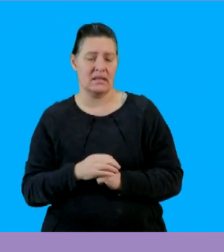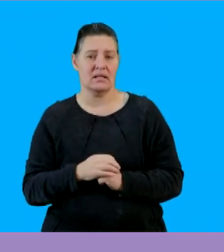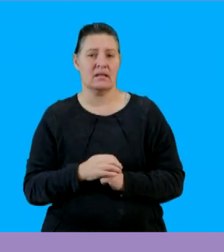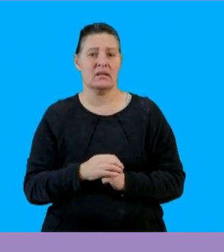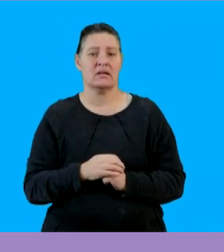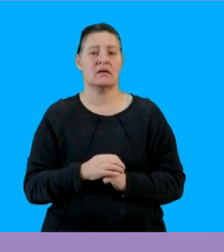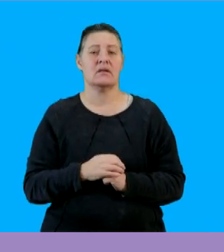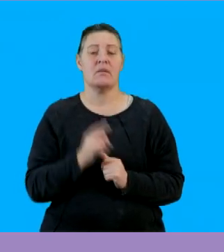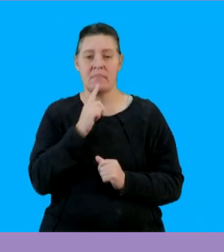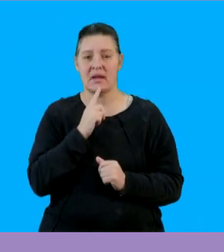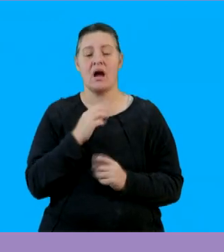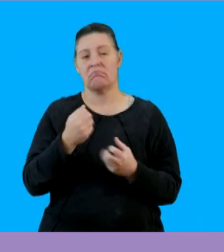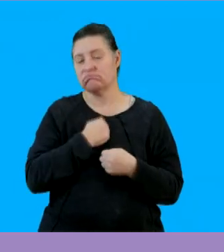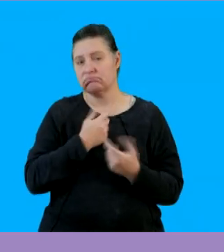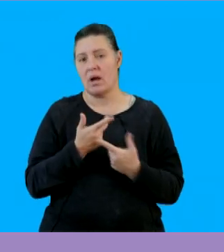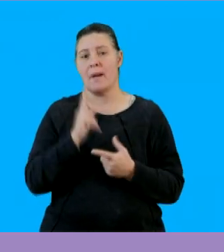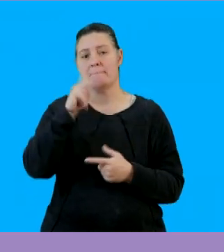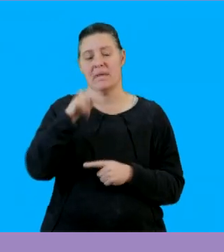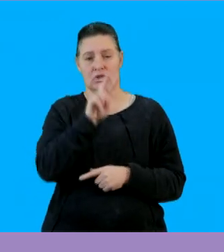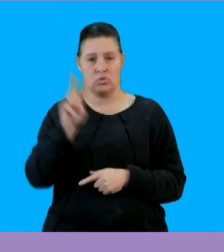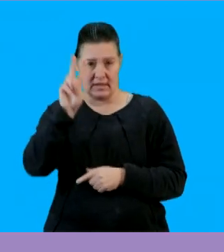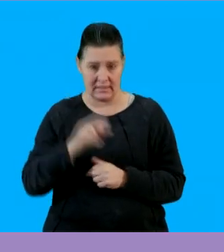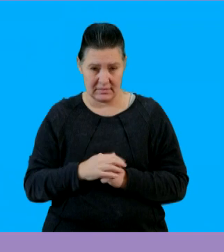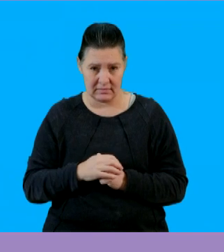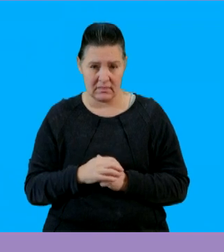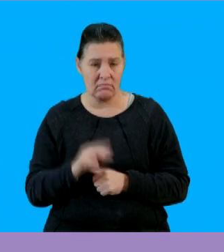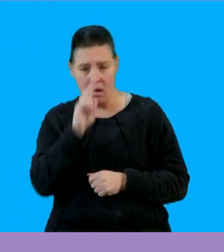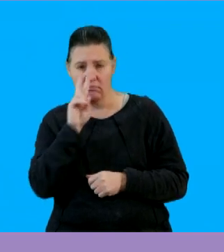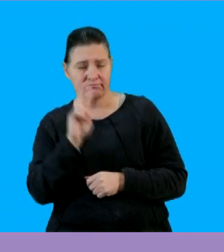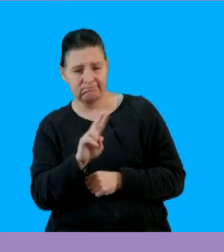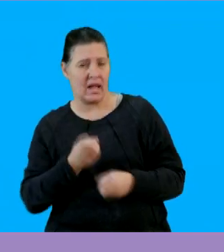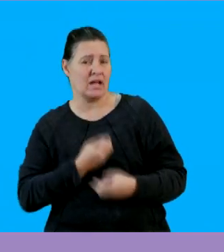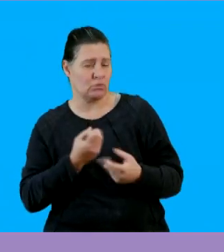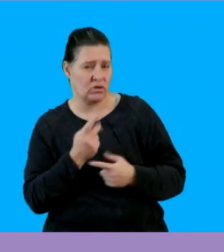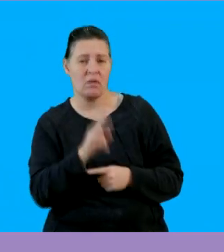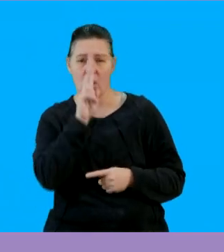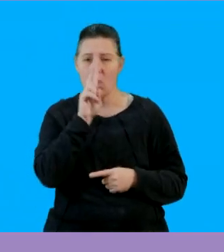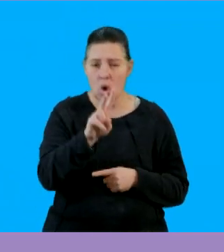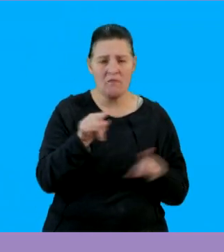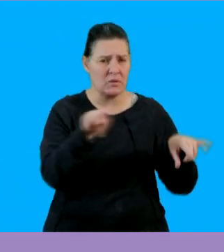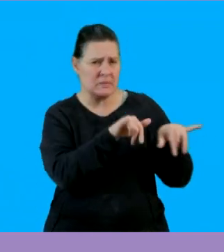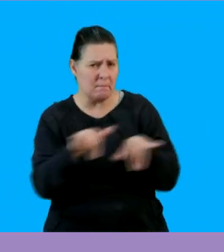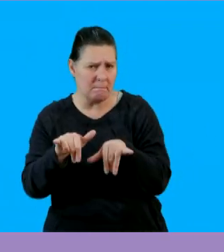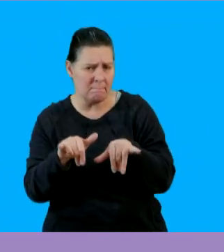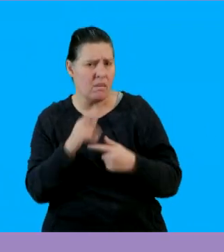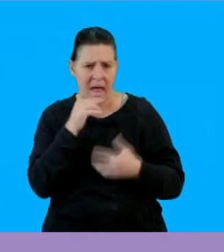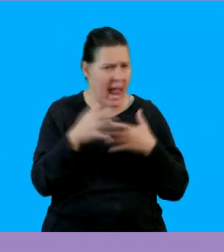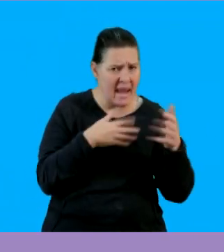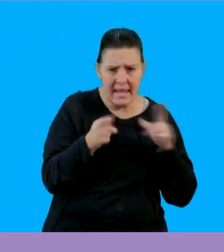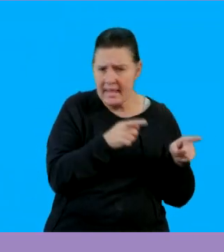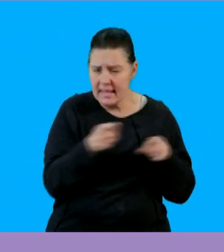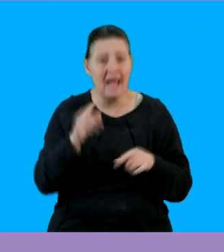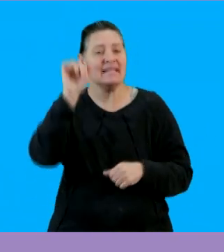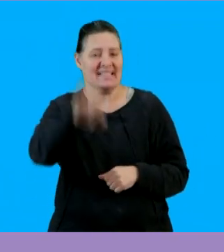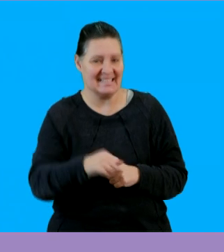by p that is going to be our p squared we look through the expression we look for like terms